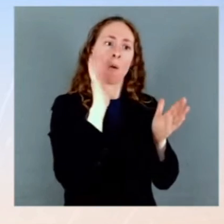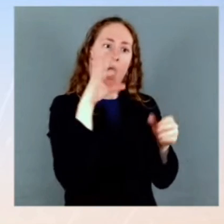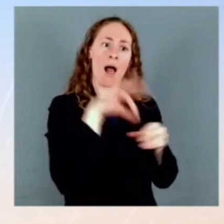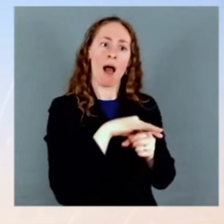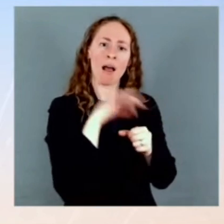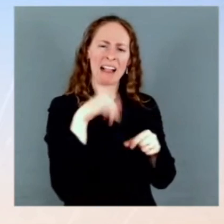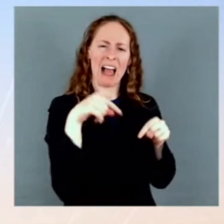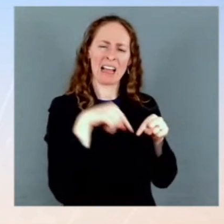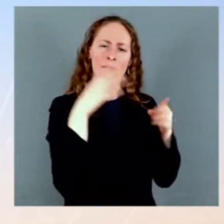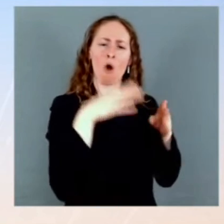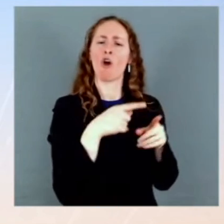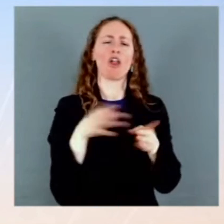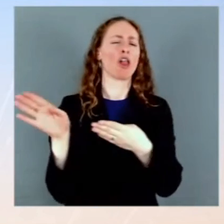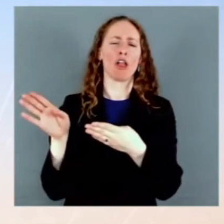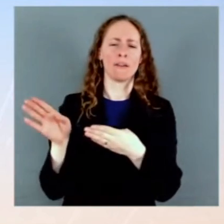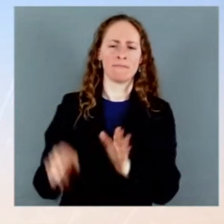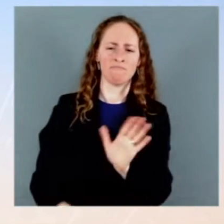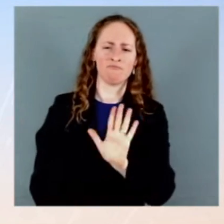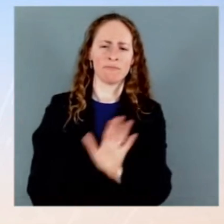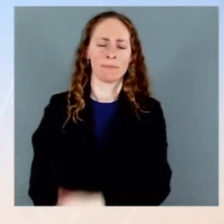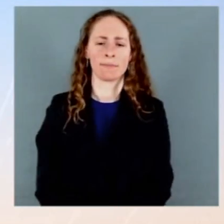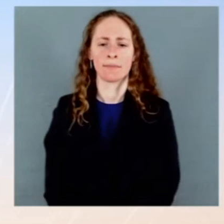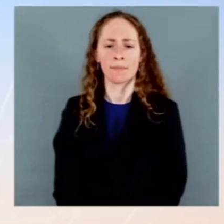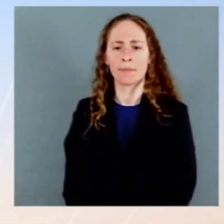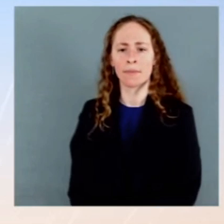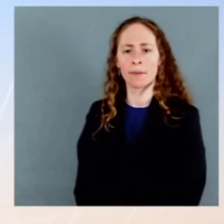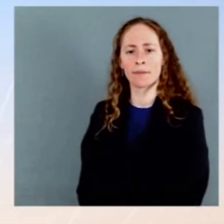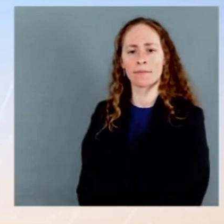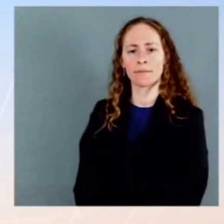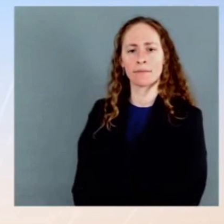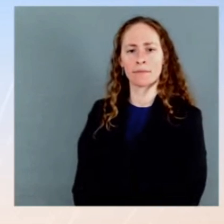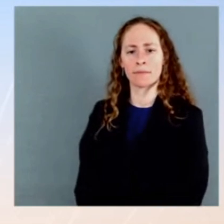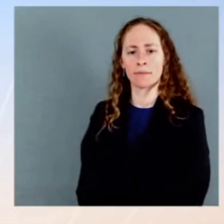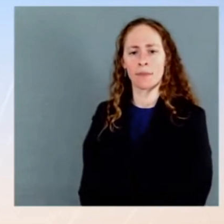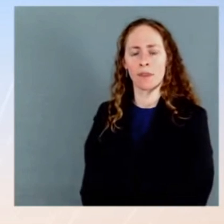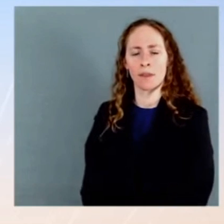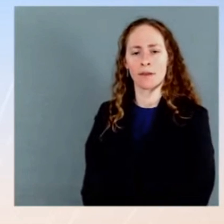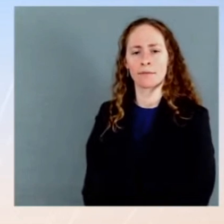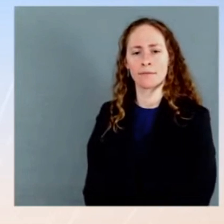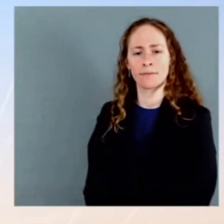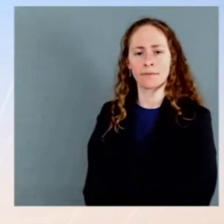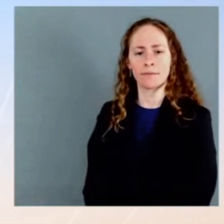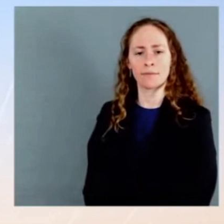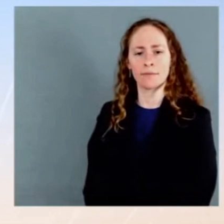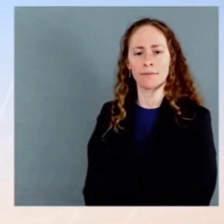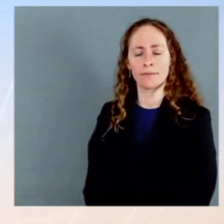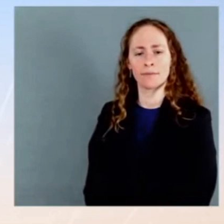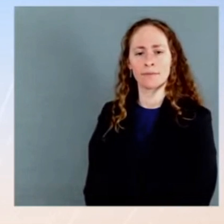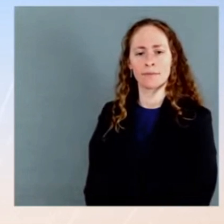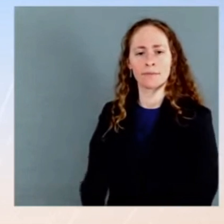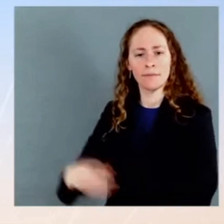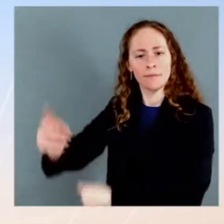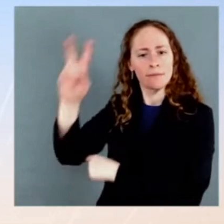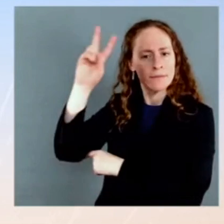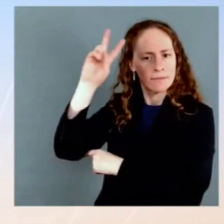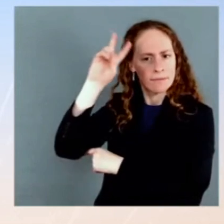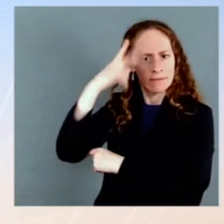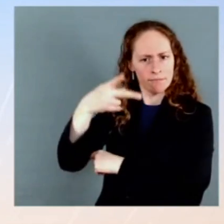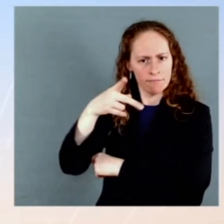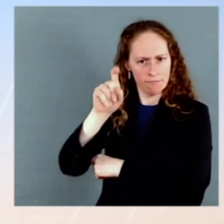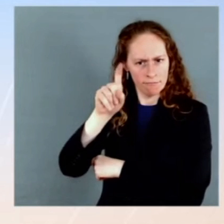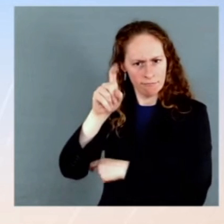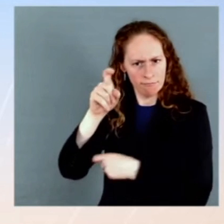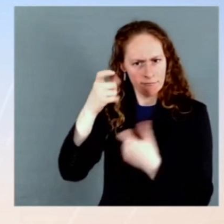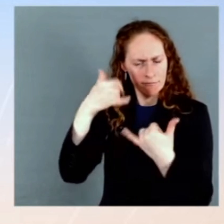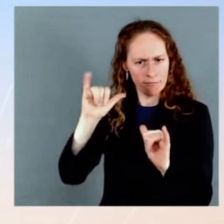the root causes of migration from El Salvador, Honduras, and Guatemala? She isn't. I just announced a commitment that she's announcing